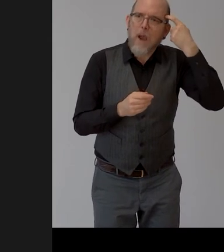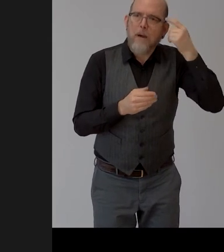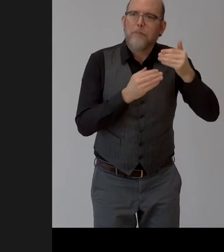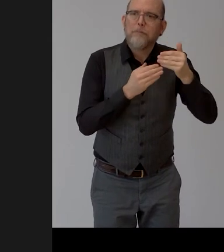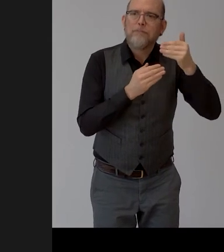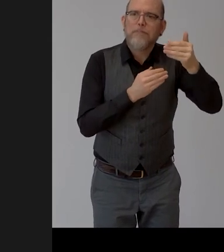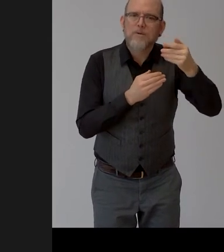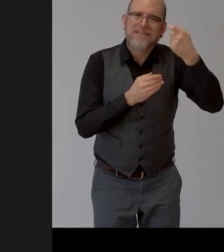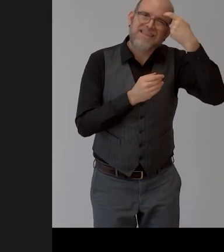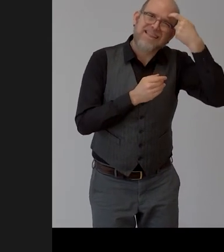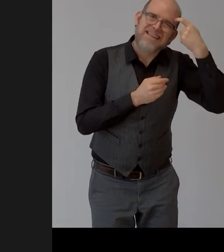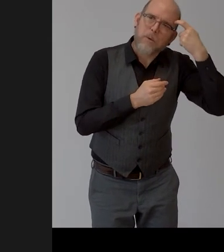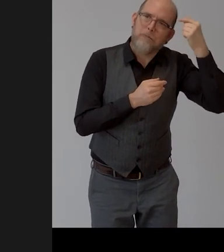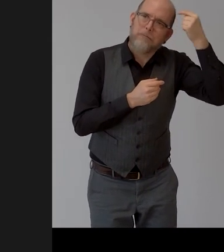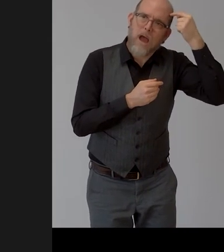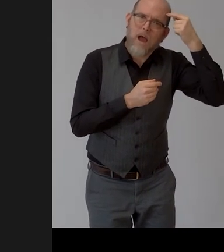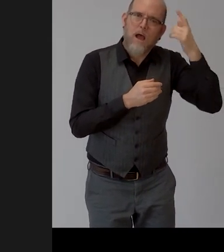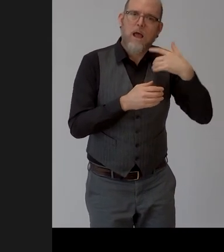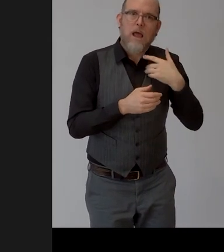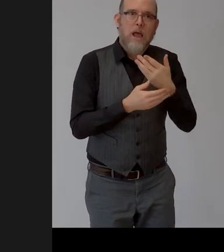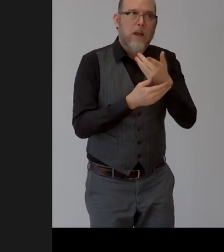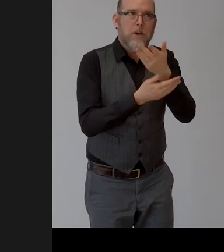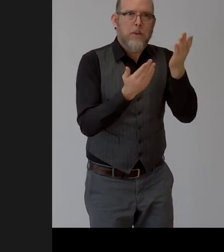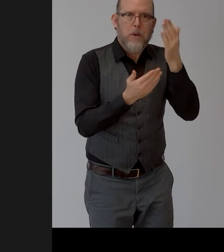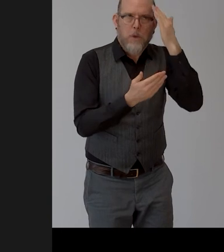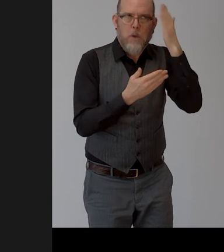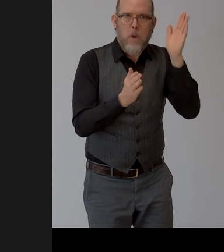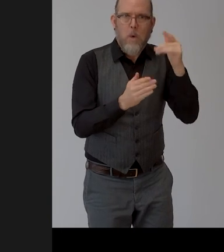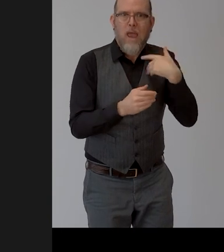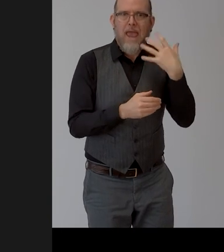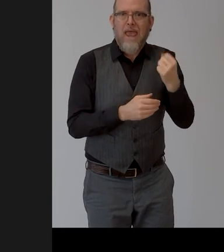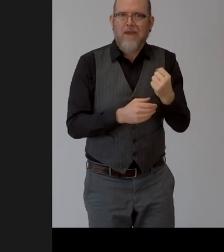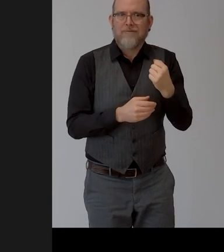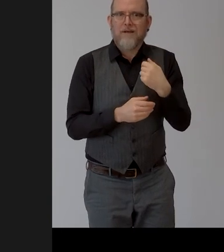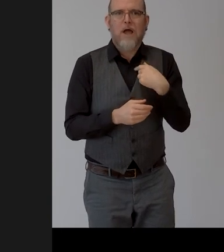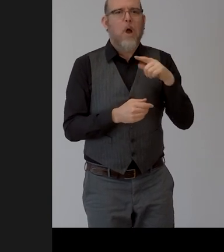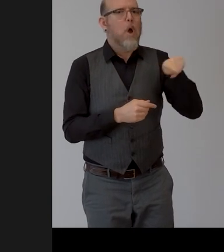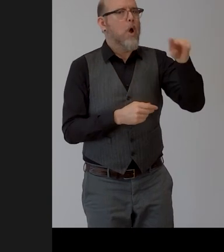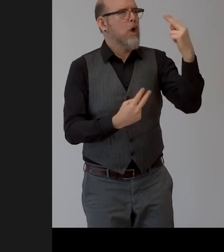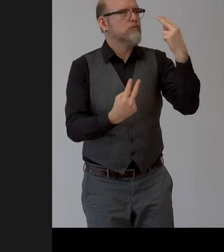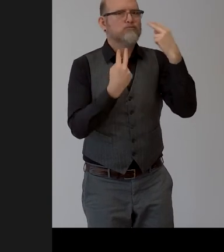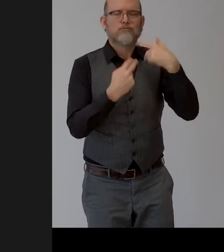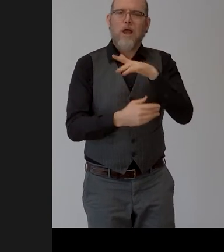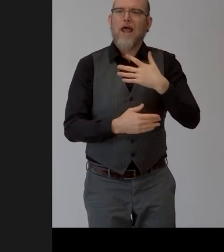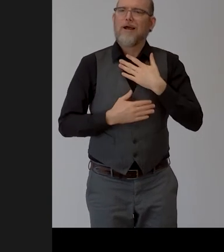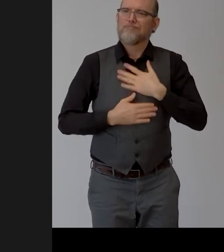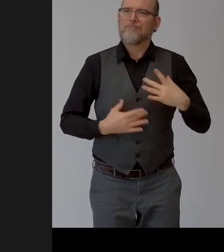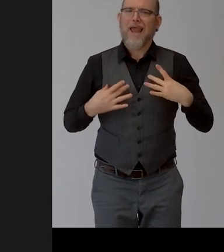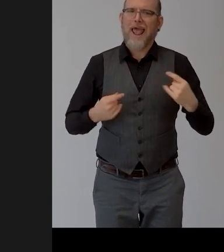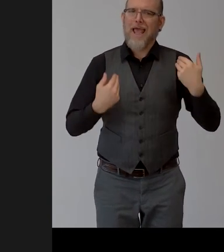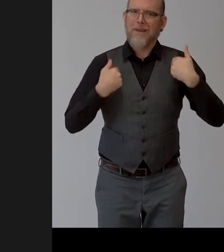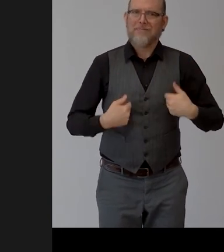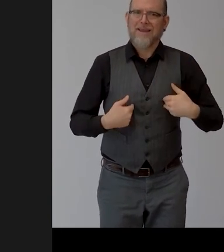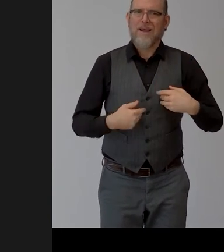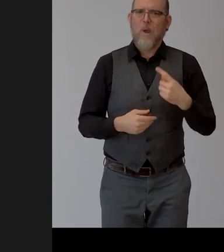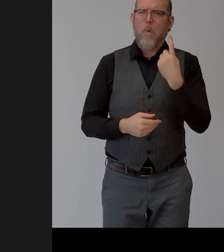person always happy and fun and um one day it was a long week of hard and